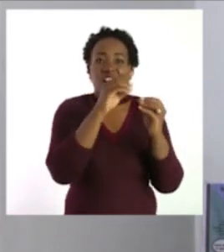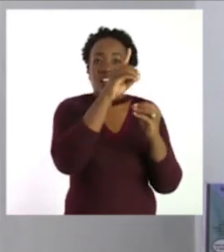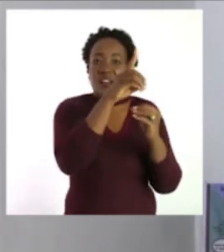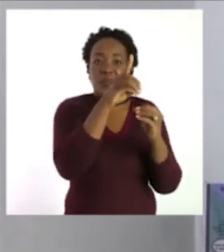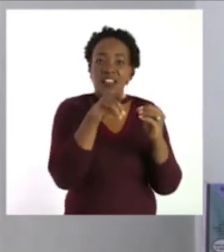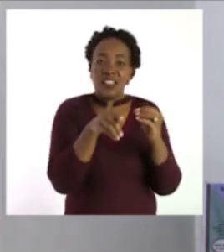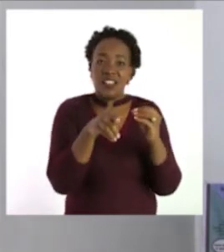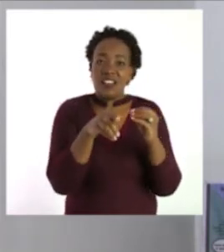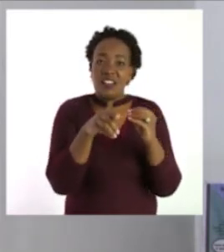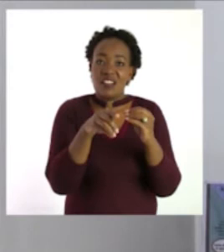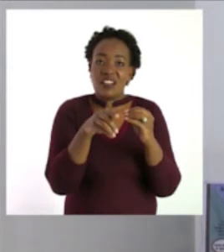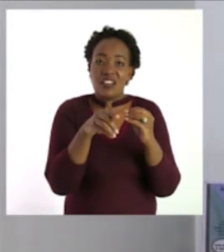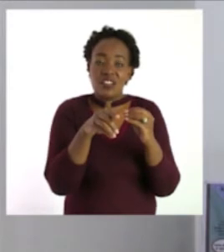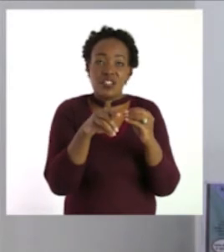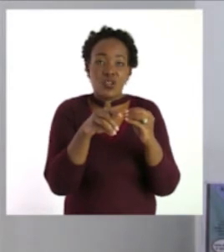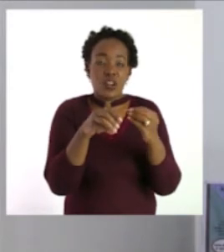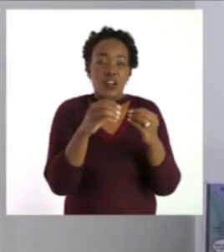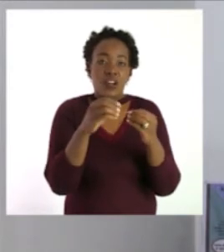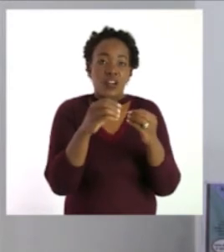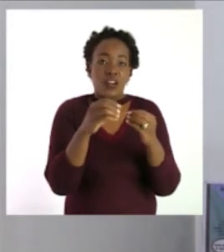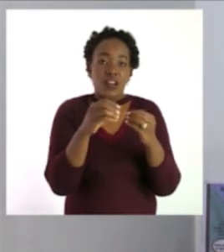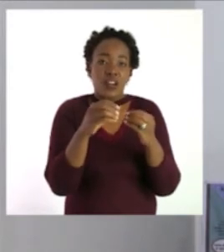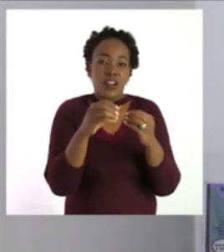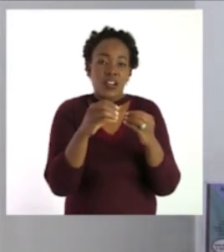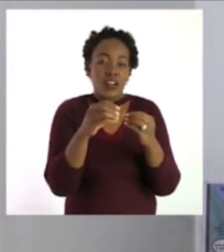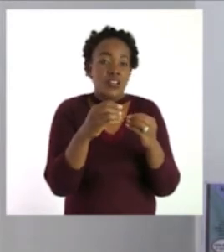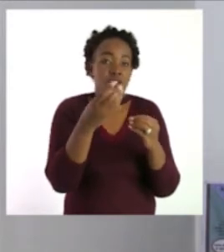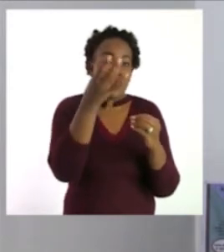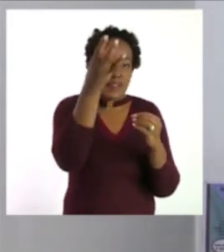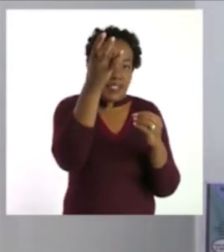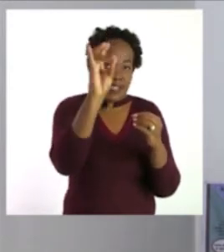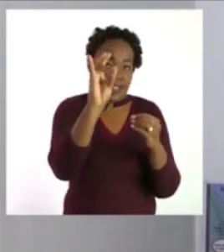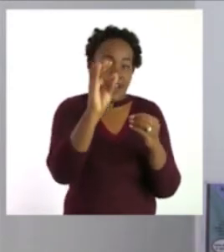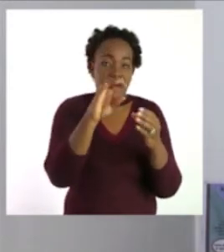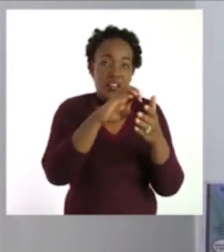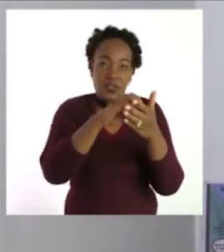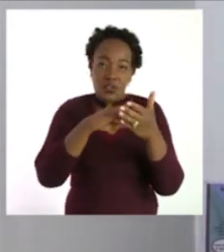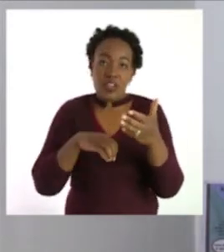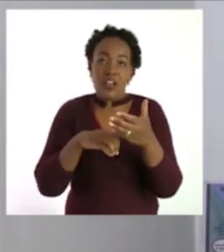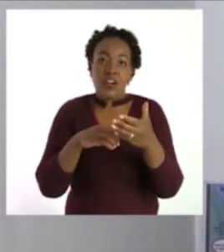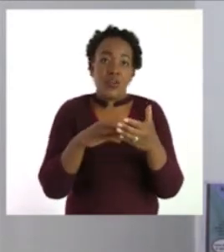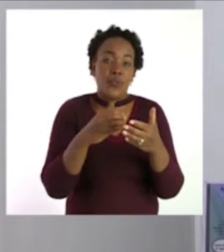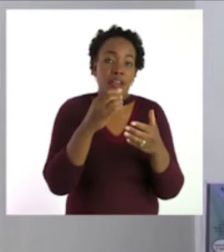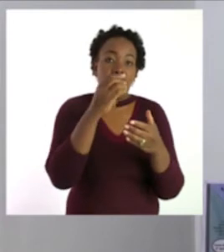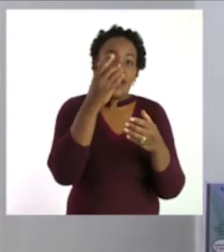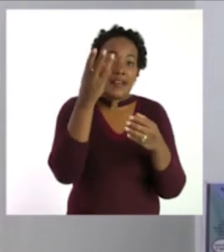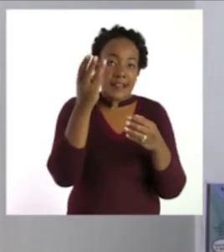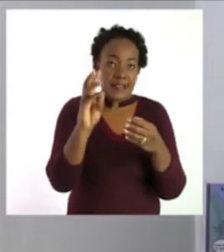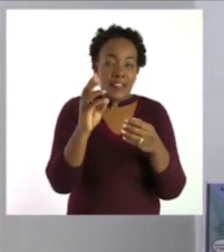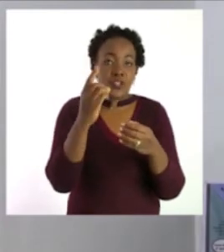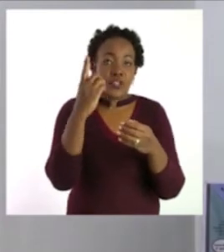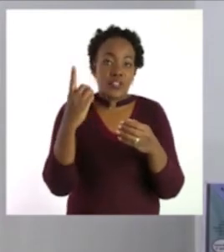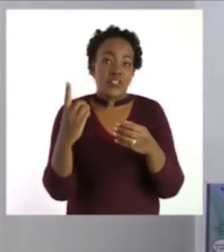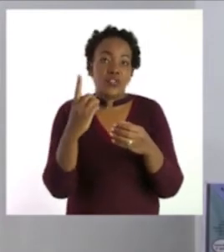7 minus 6. And we get 1. Okay.